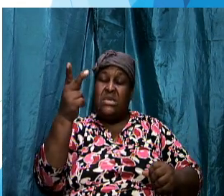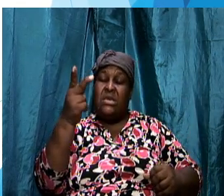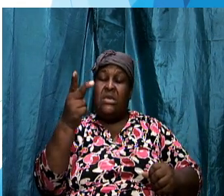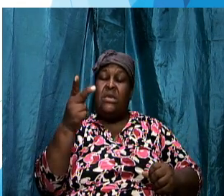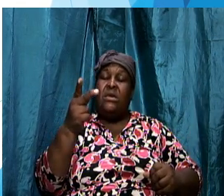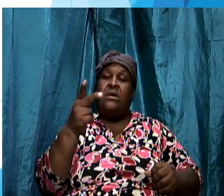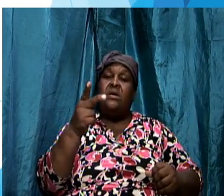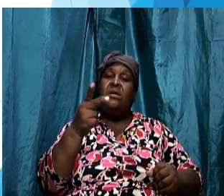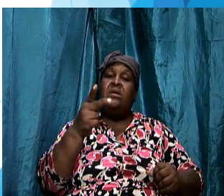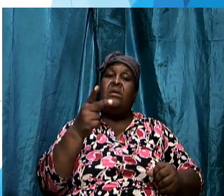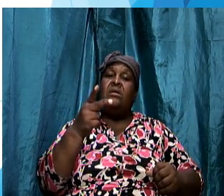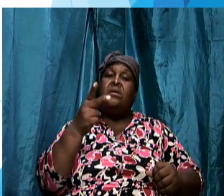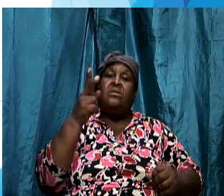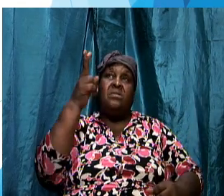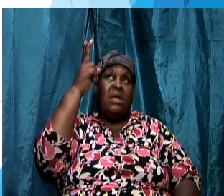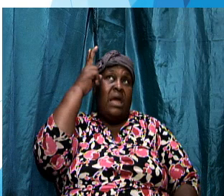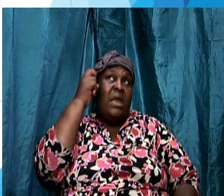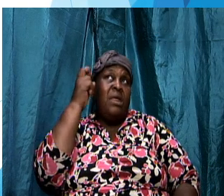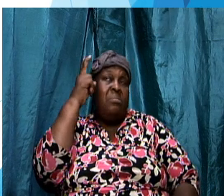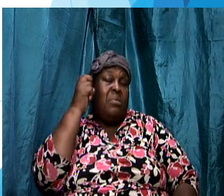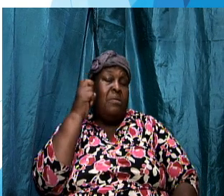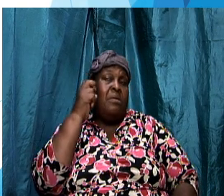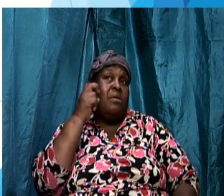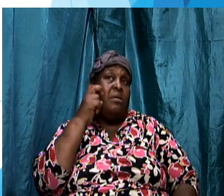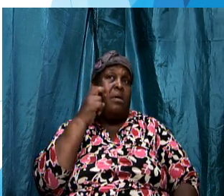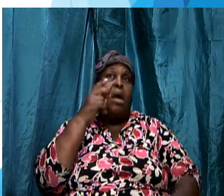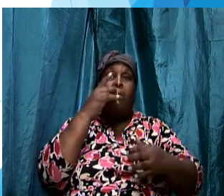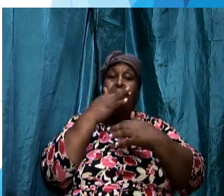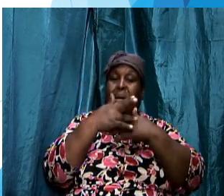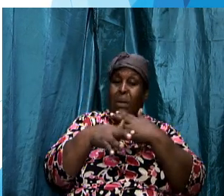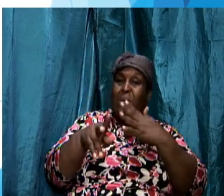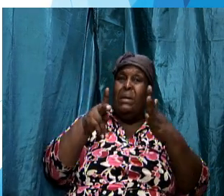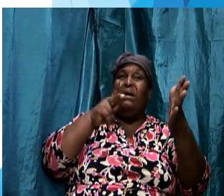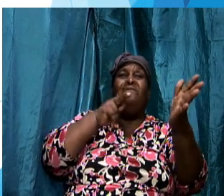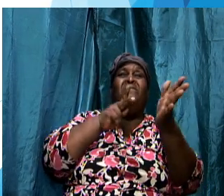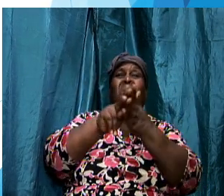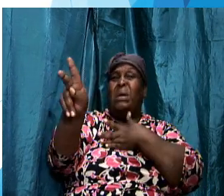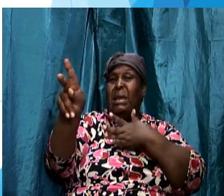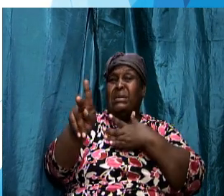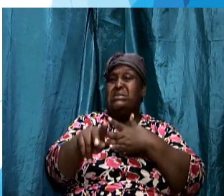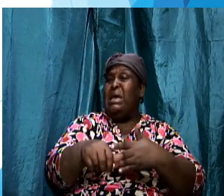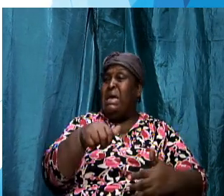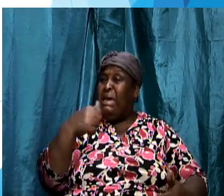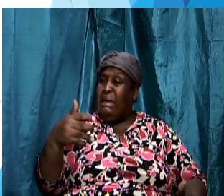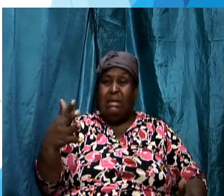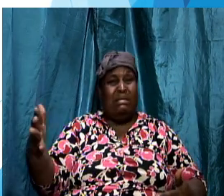vicious violent bloody anything go